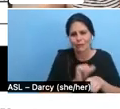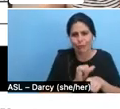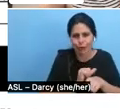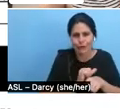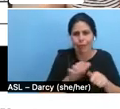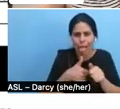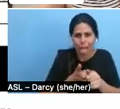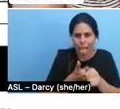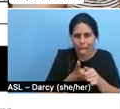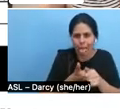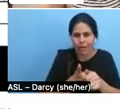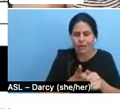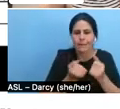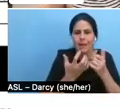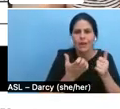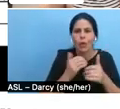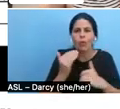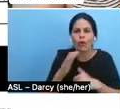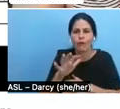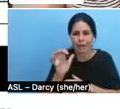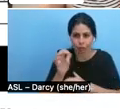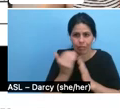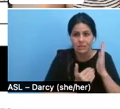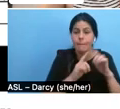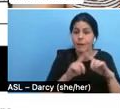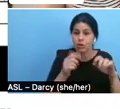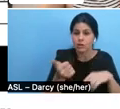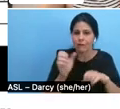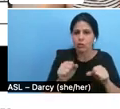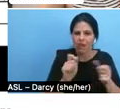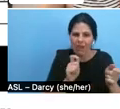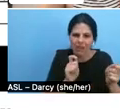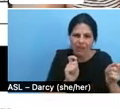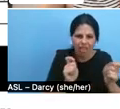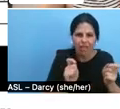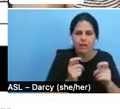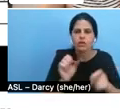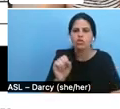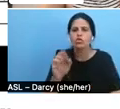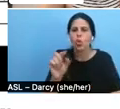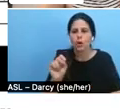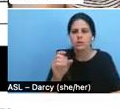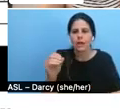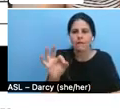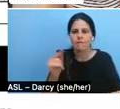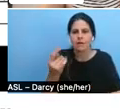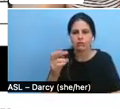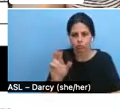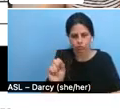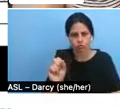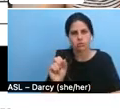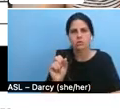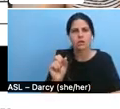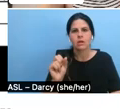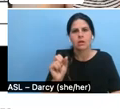500 listings. But you can sort and filter by eligibility requirements and any specific interest the funds might